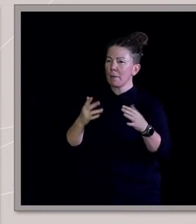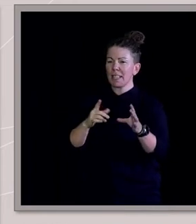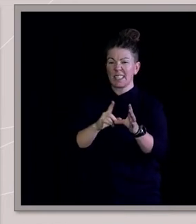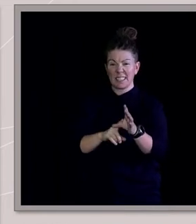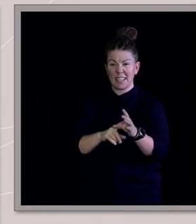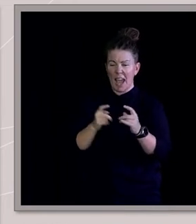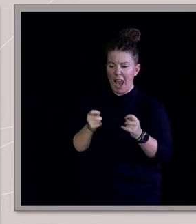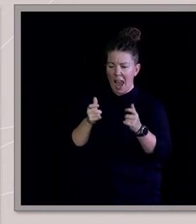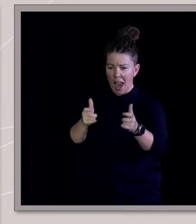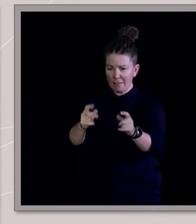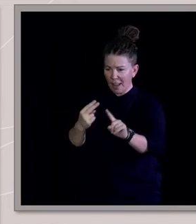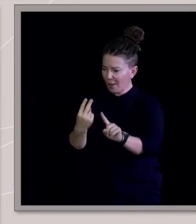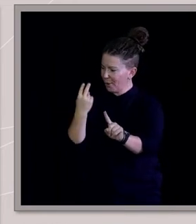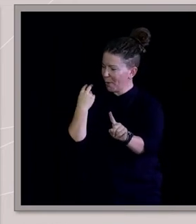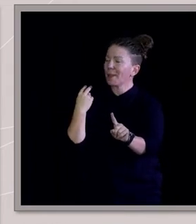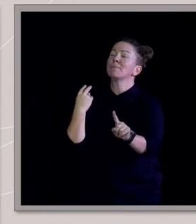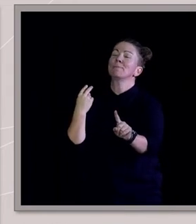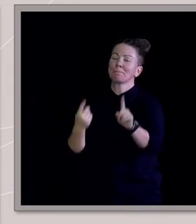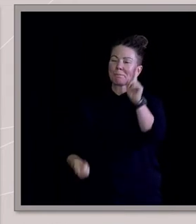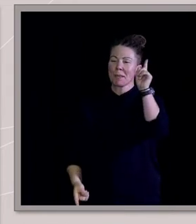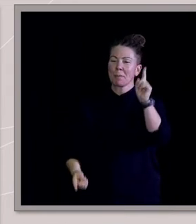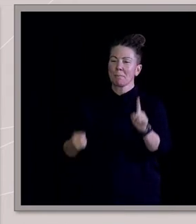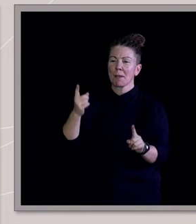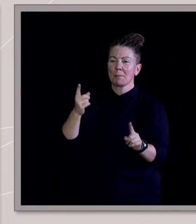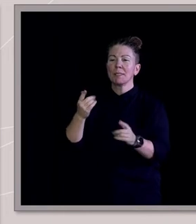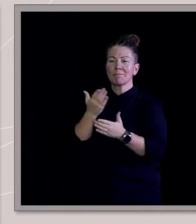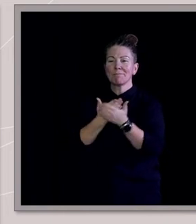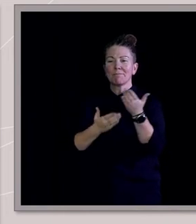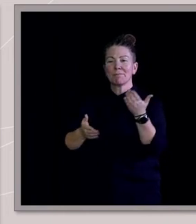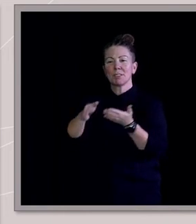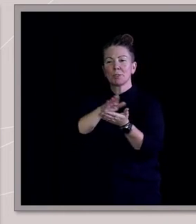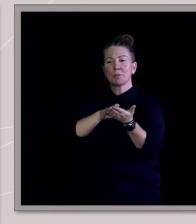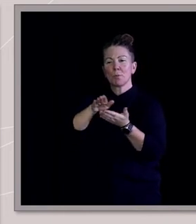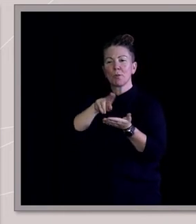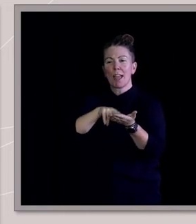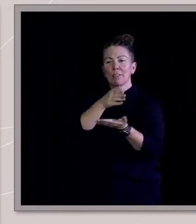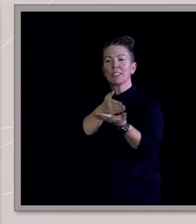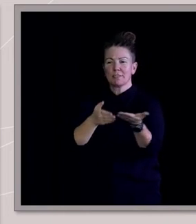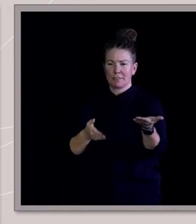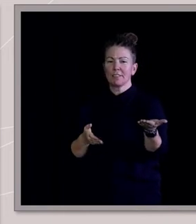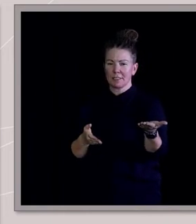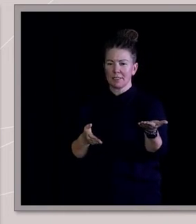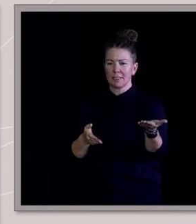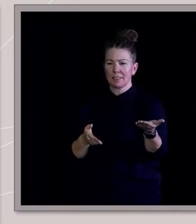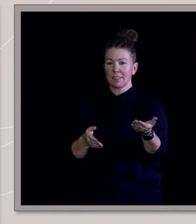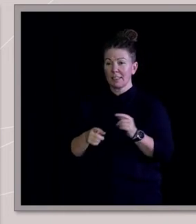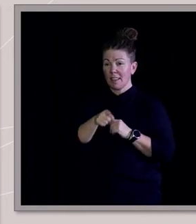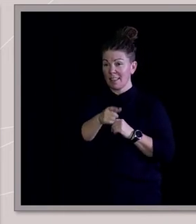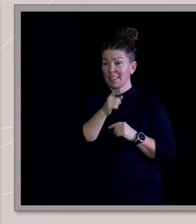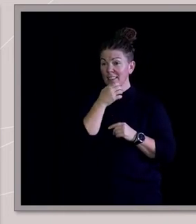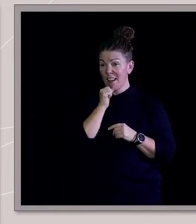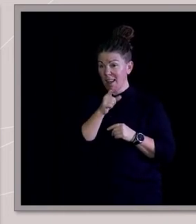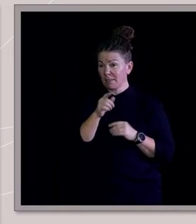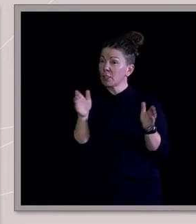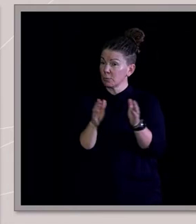afterwards that you can actually piece it together and see it as a cohesive narrative. But this was a key turning point where this guy just calmly explained that that